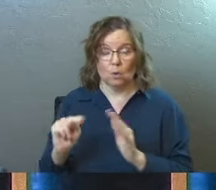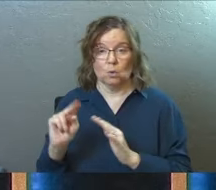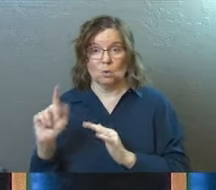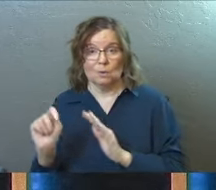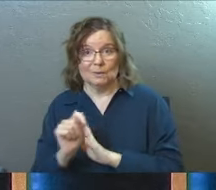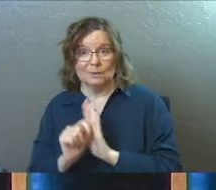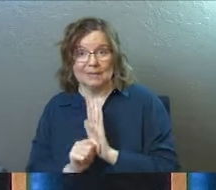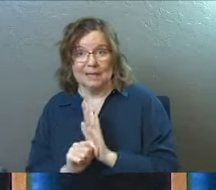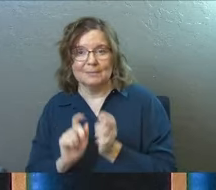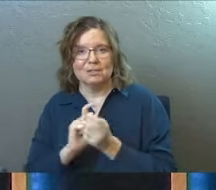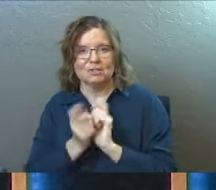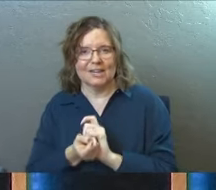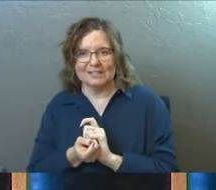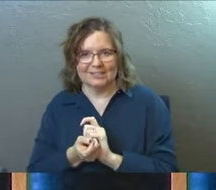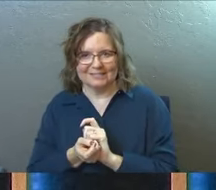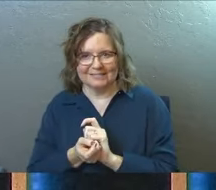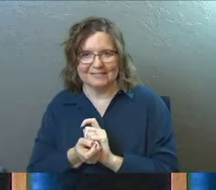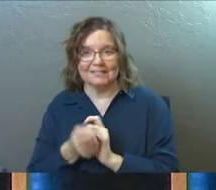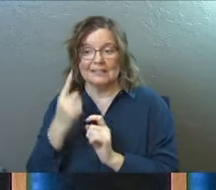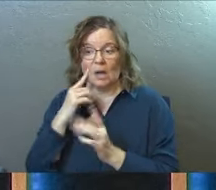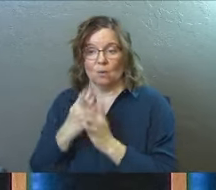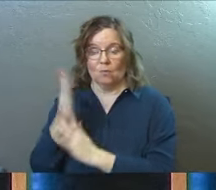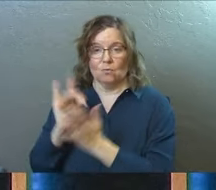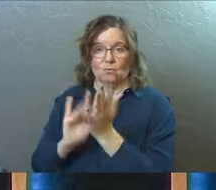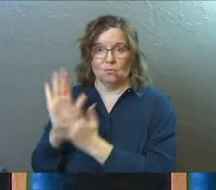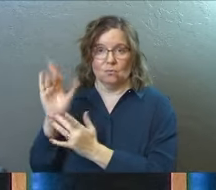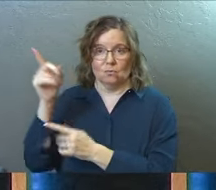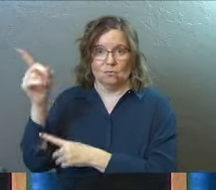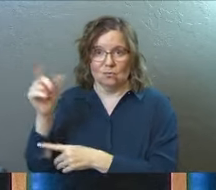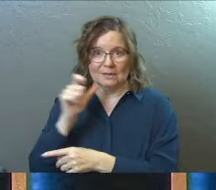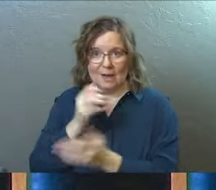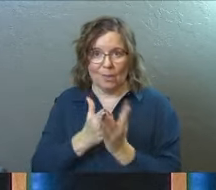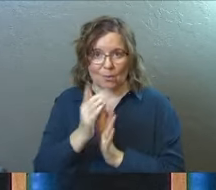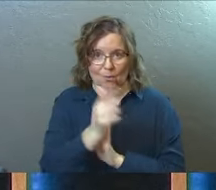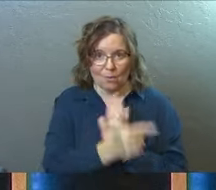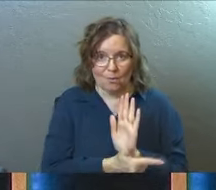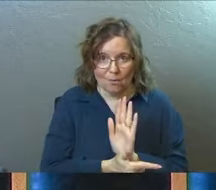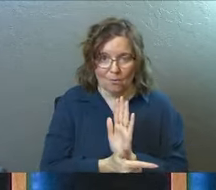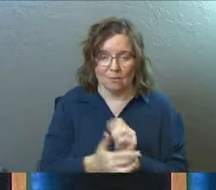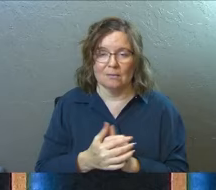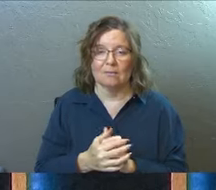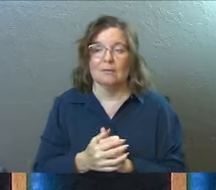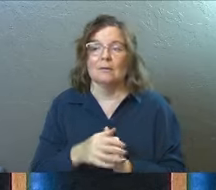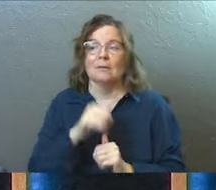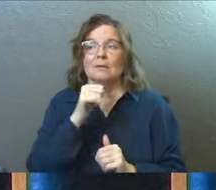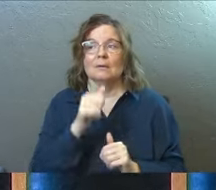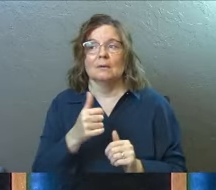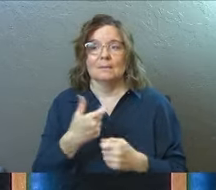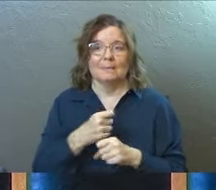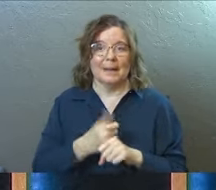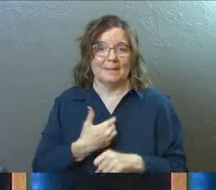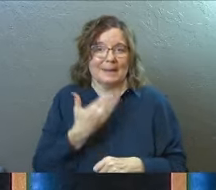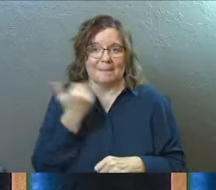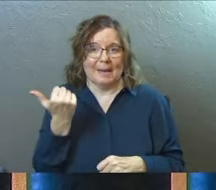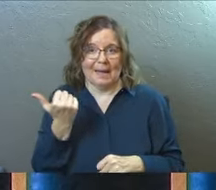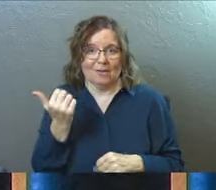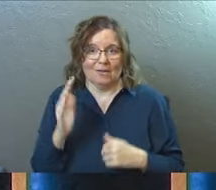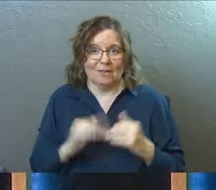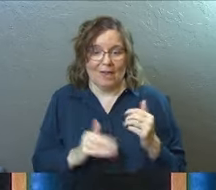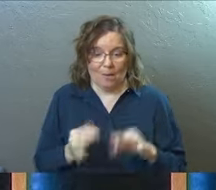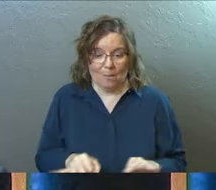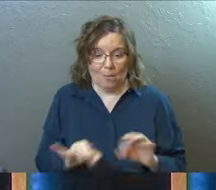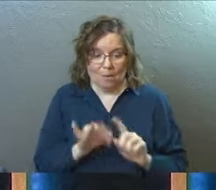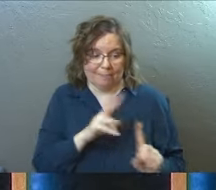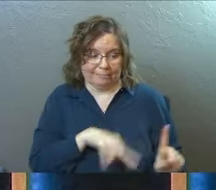blessing if I'm doing this out of gratitude again. But it certainly doesn't make me better than or more